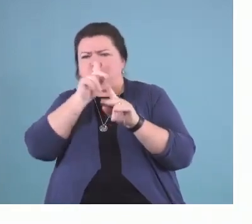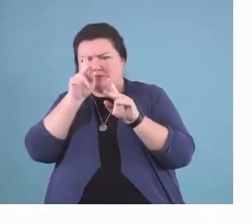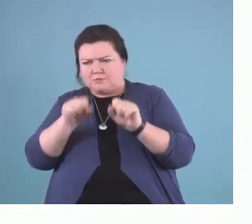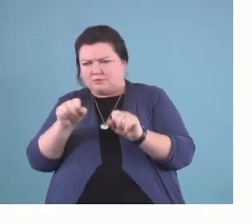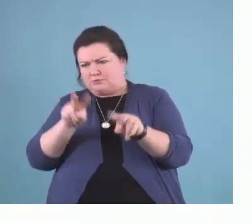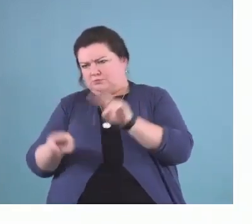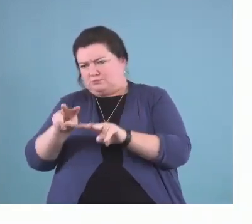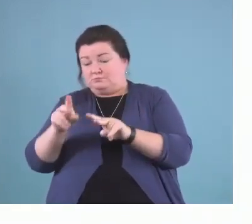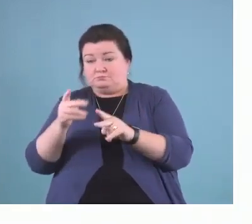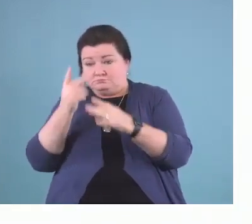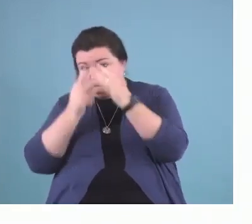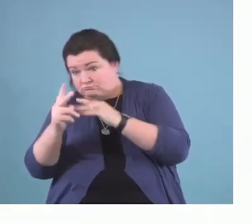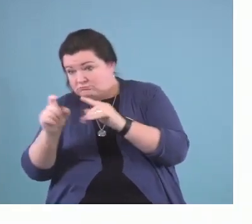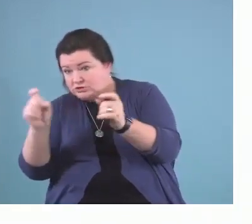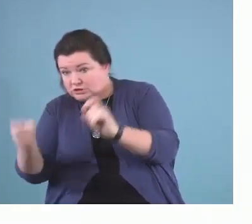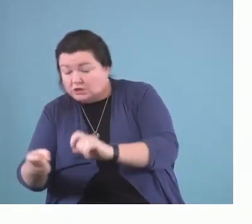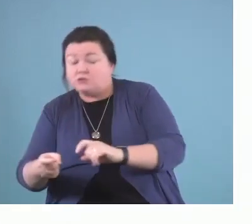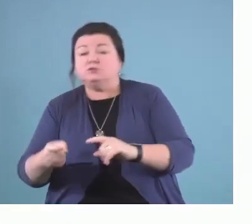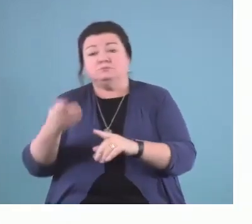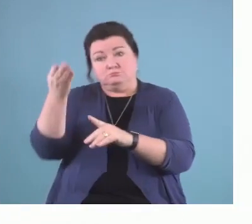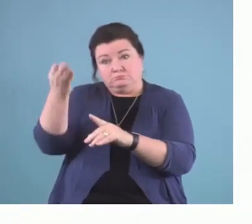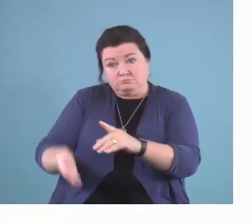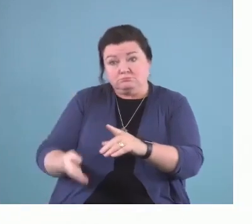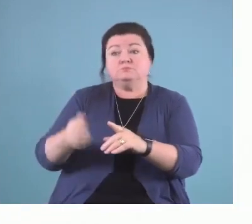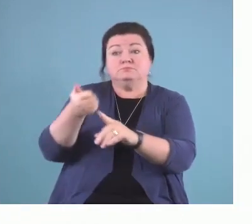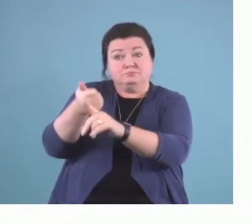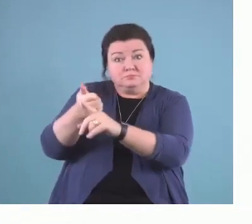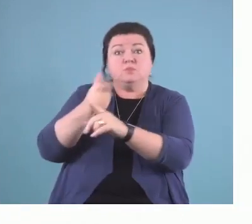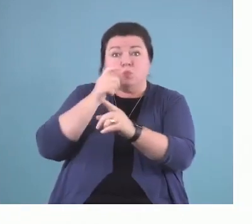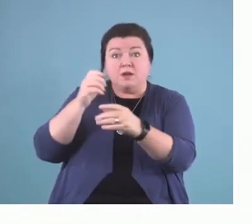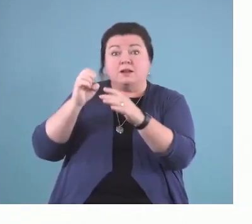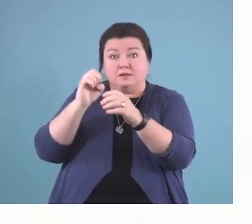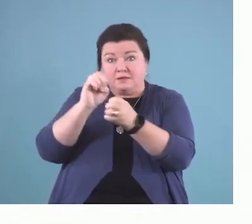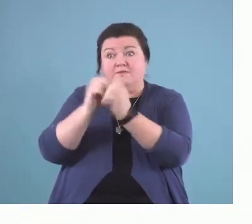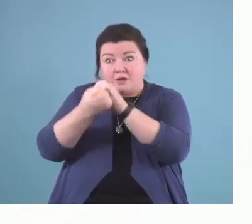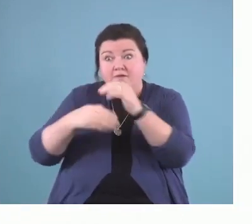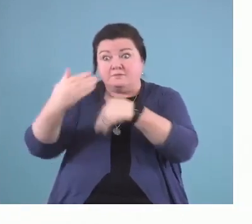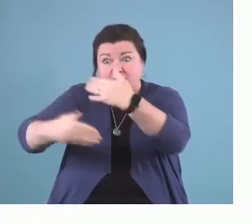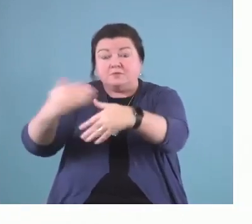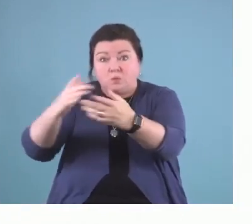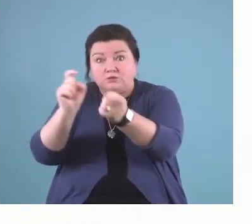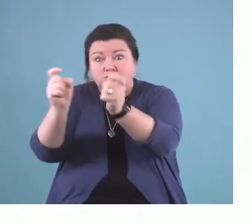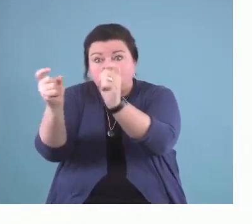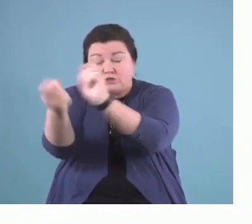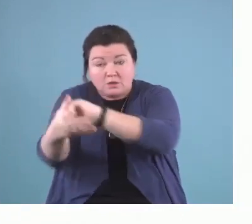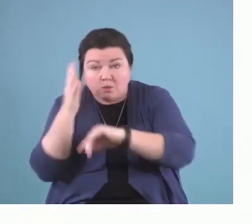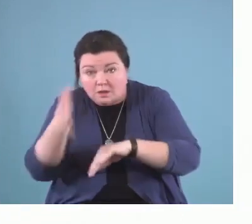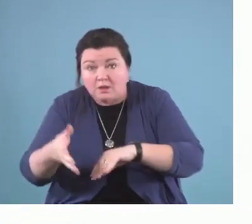as an evolving cascading phenomenon that can be mobilized by intervention.